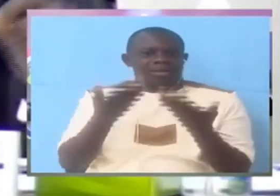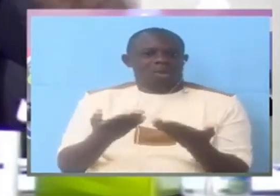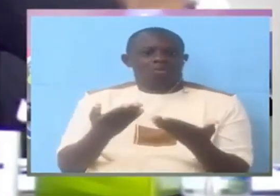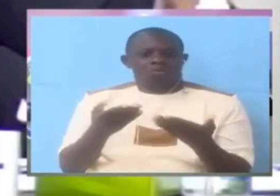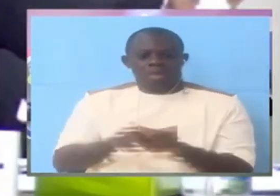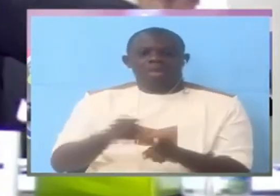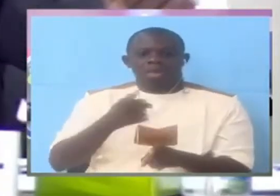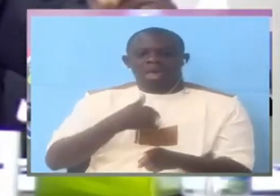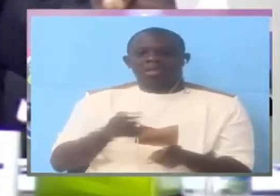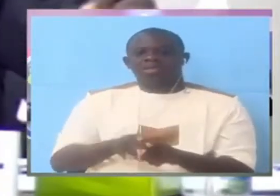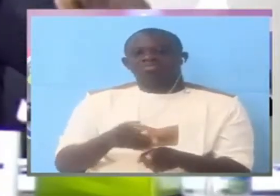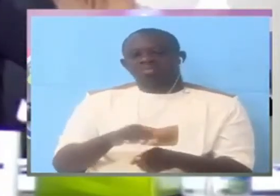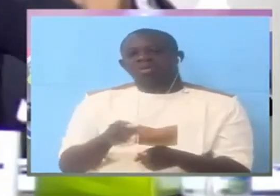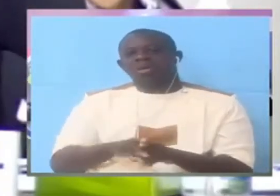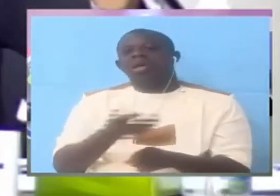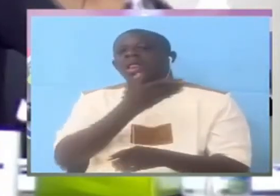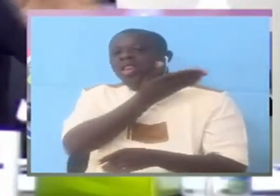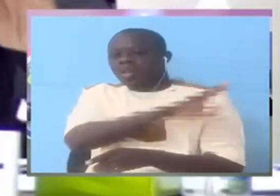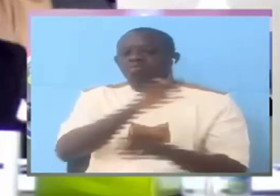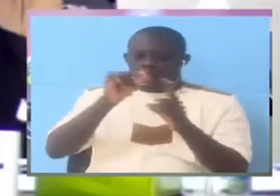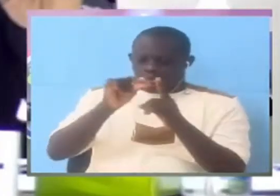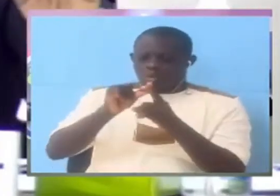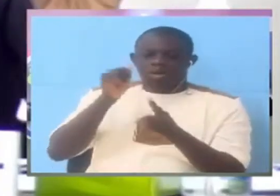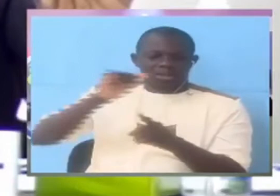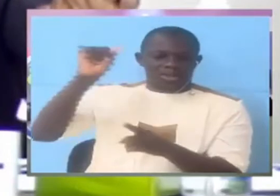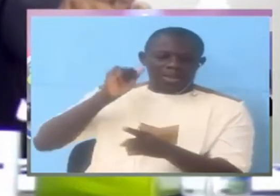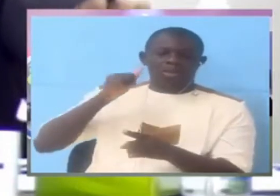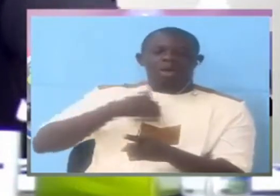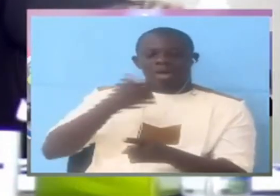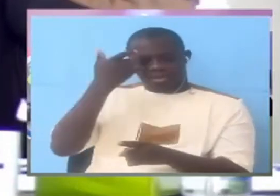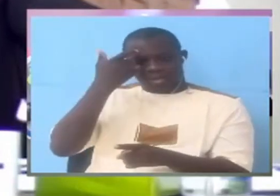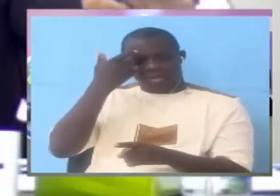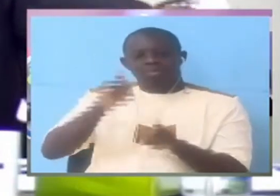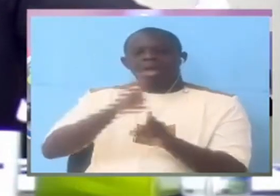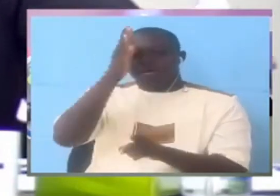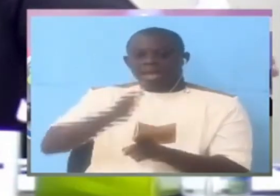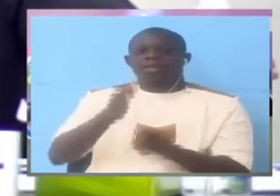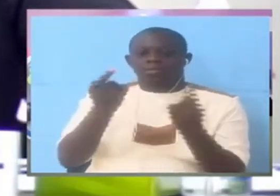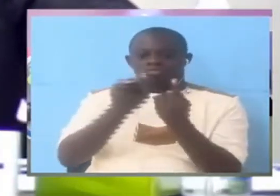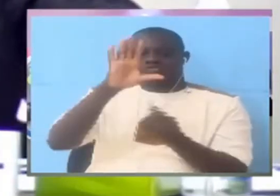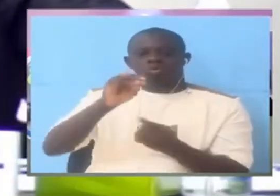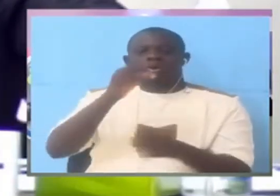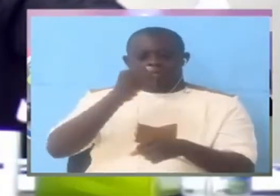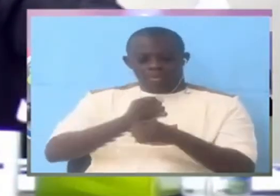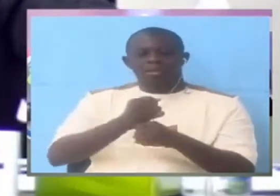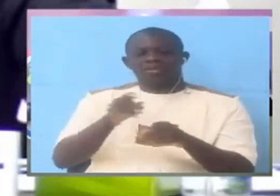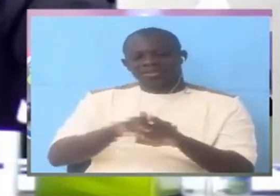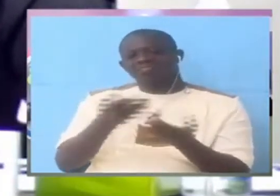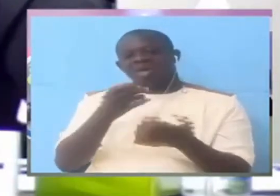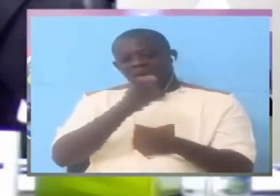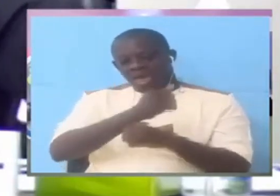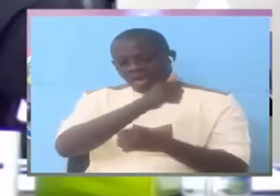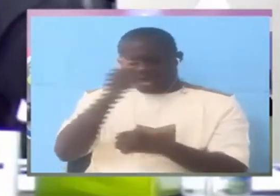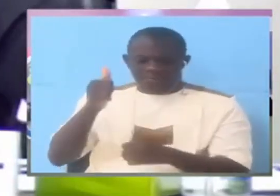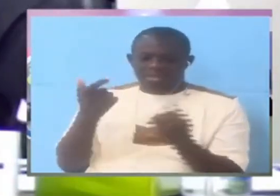I withdrew it yesterday because I thought perhaps that was the right thing to do just to bring down the temperature. It's the same stunt